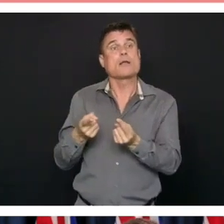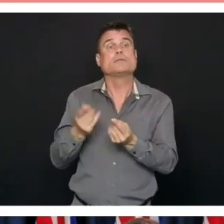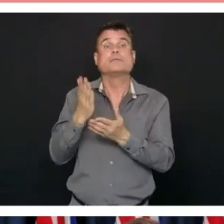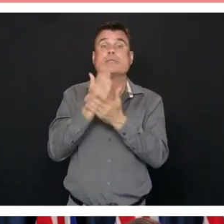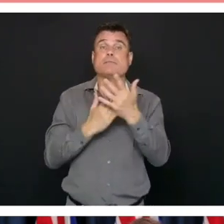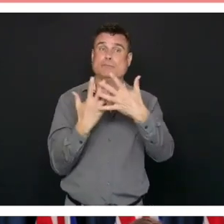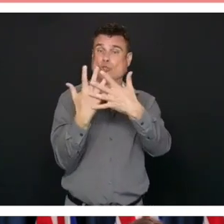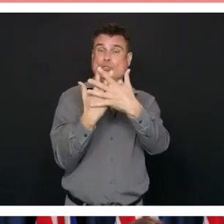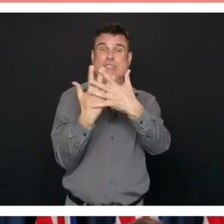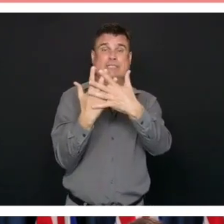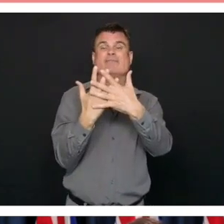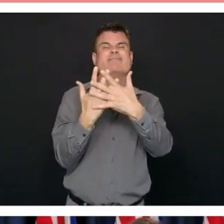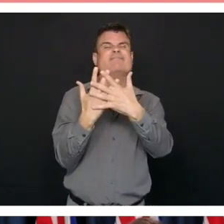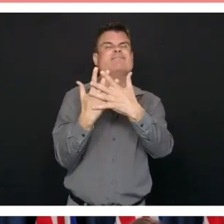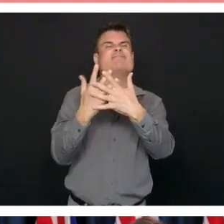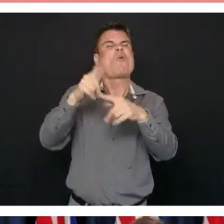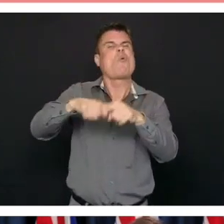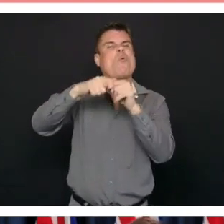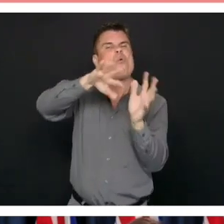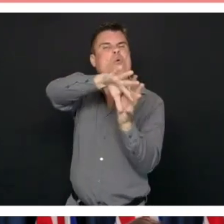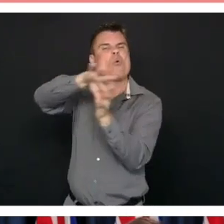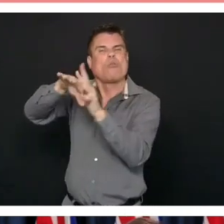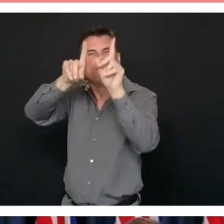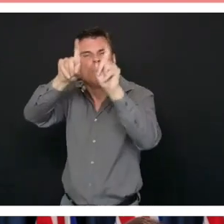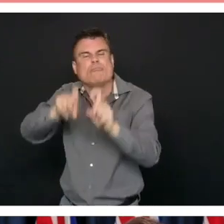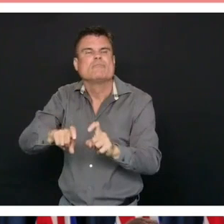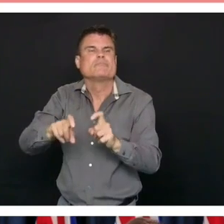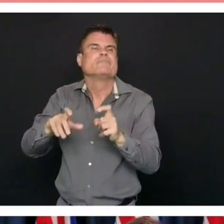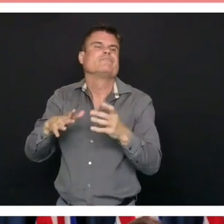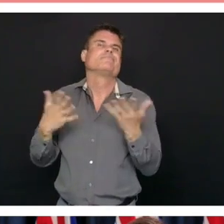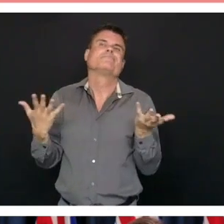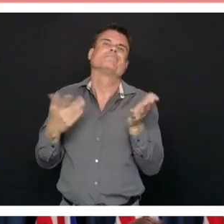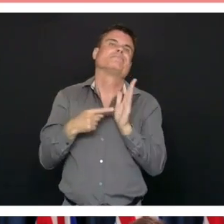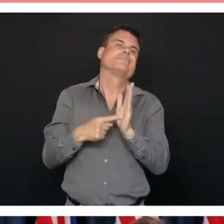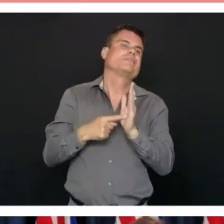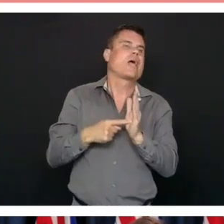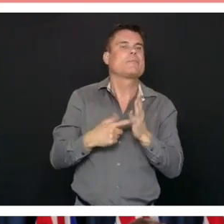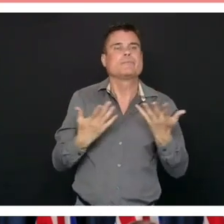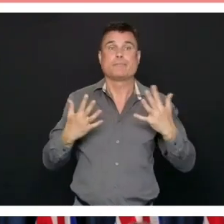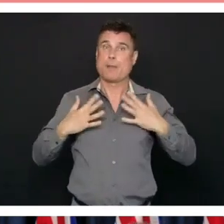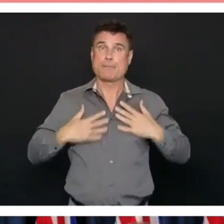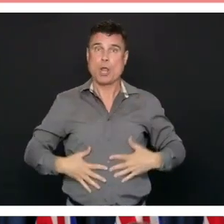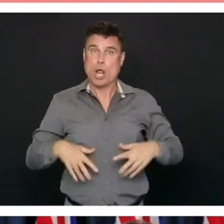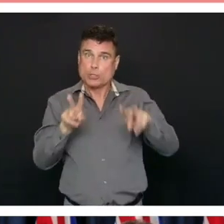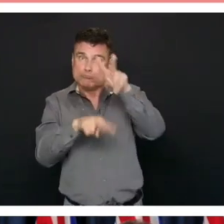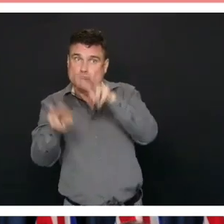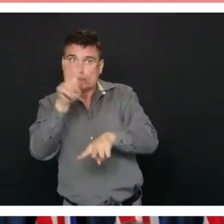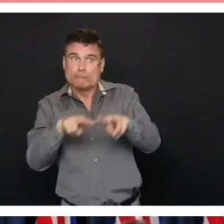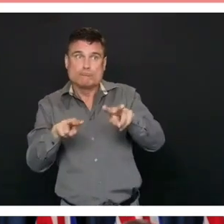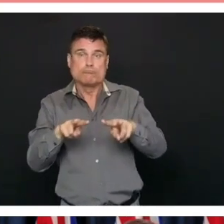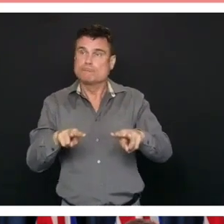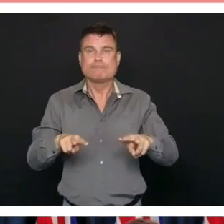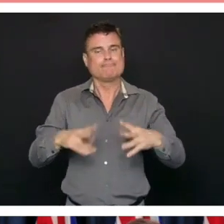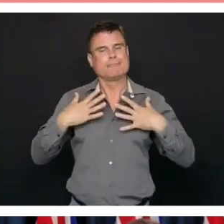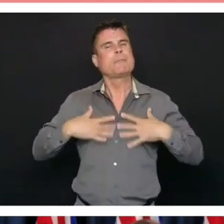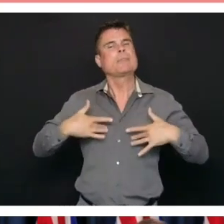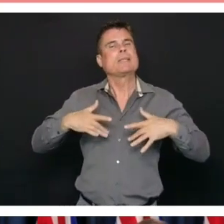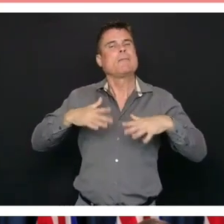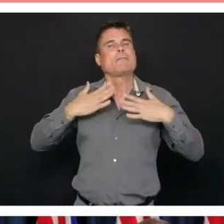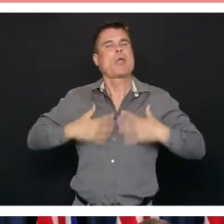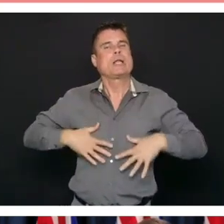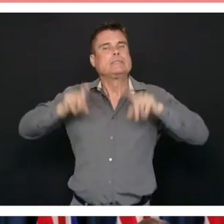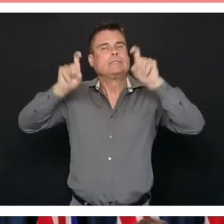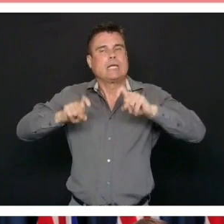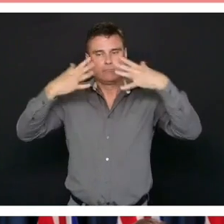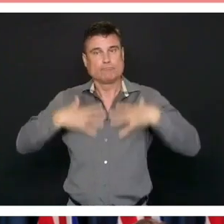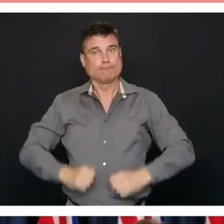colorectal cancer, for example, mammographies and so on, we've done less of those in these times and we're going to have to catch up there as well and in some